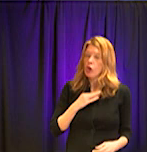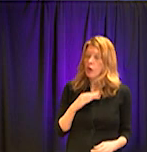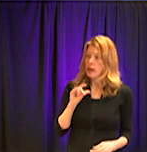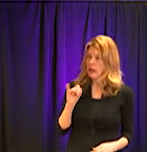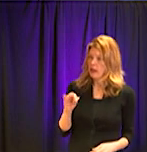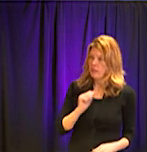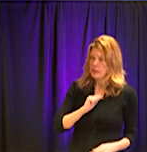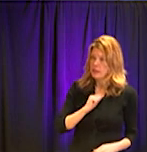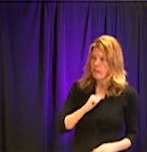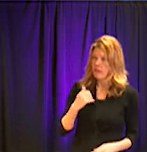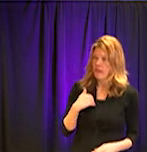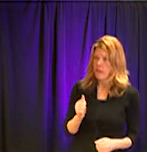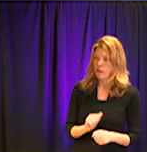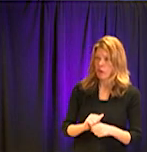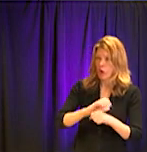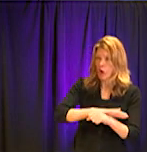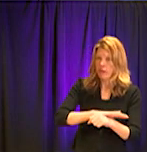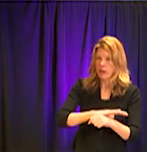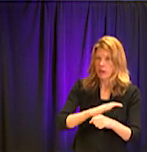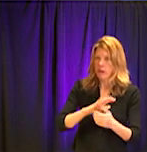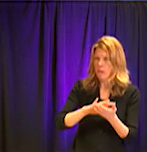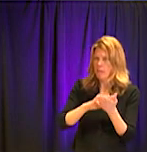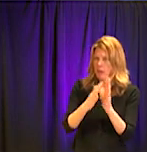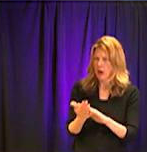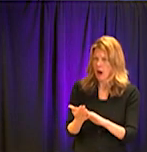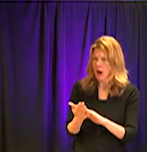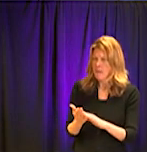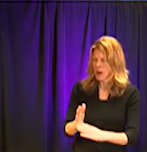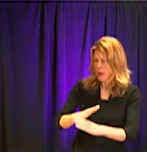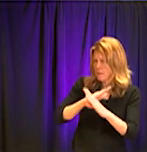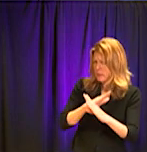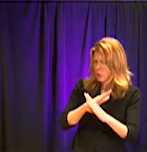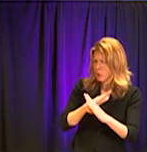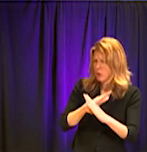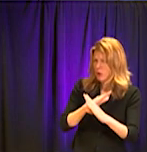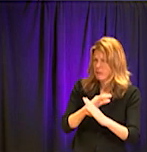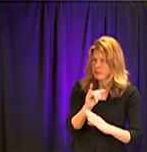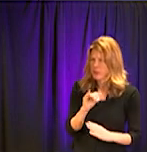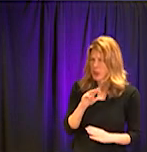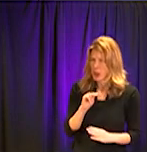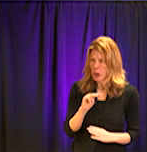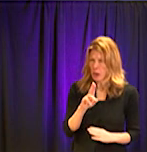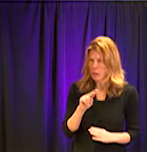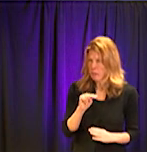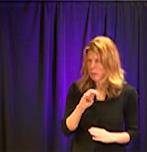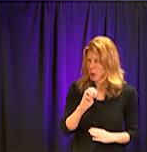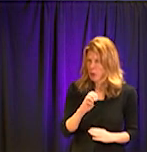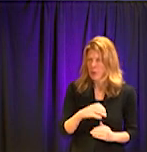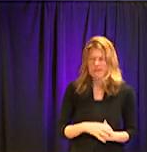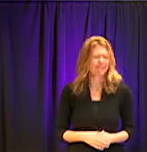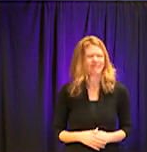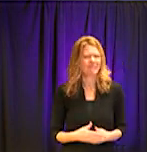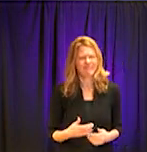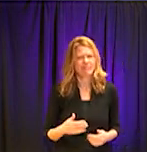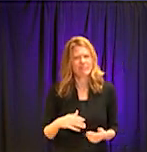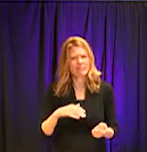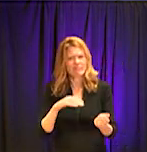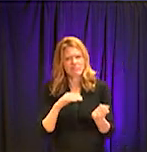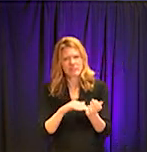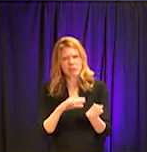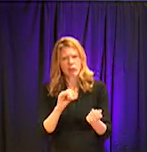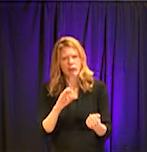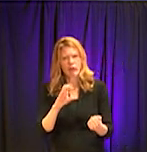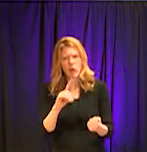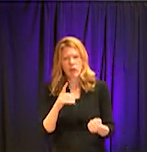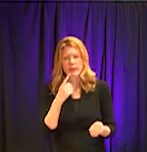are you immune to the disease? Very quickly. This is a novel virus. And so we, we can't say that for sure. Um, it's just like